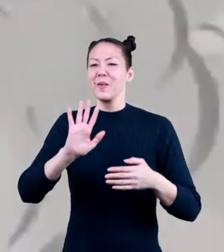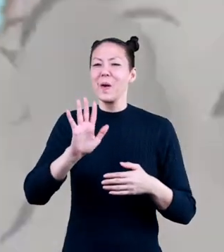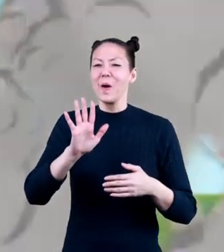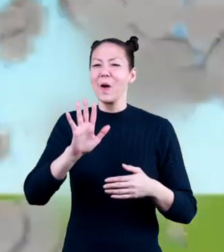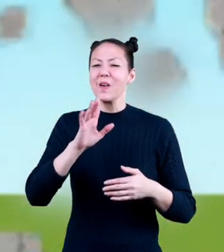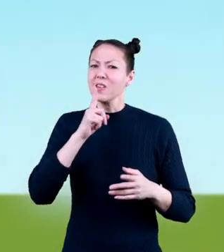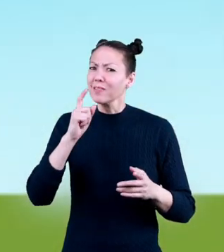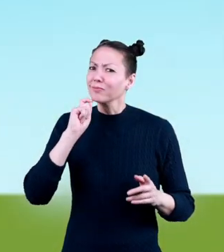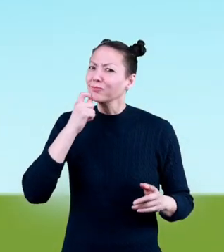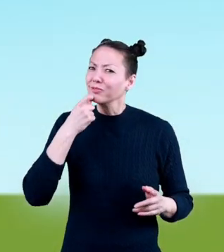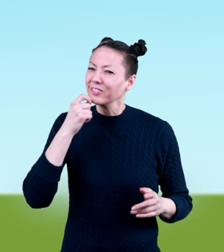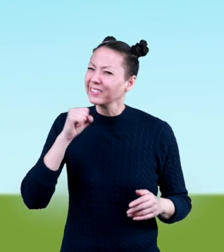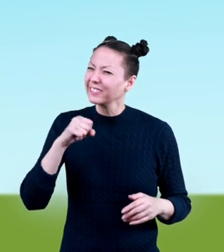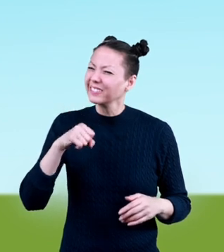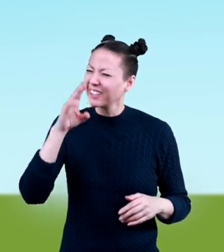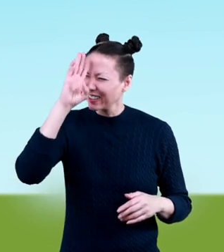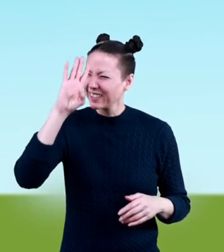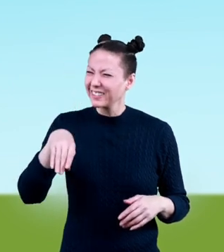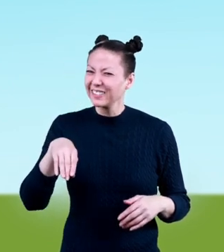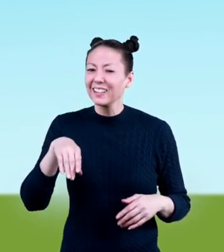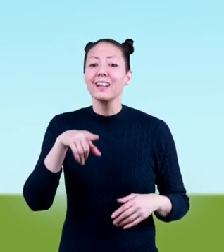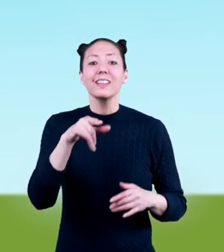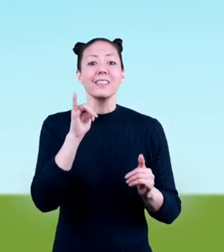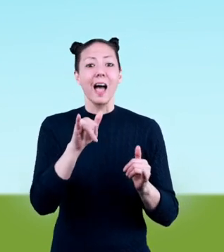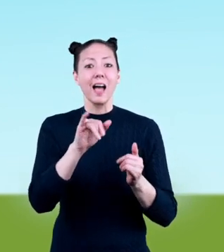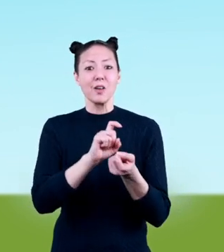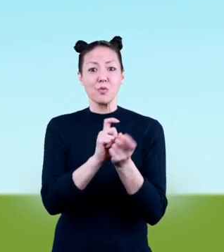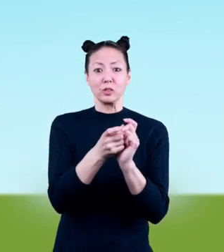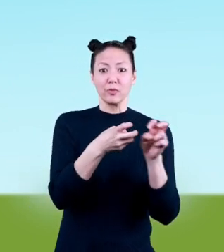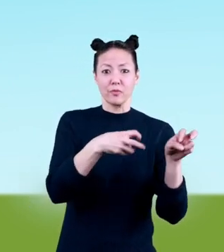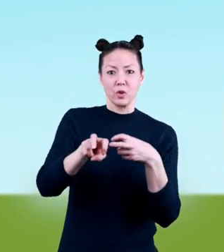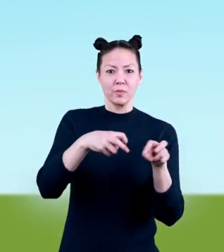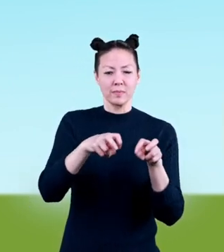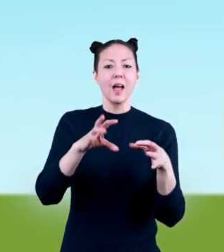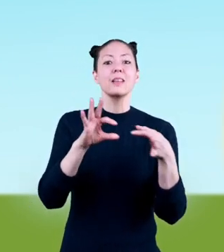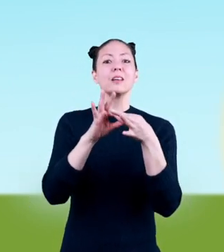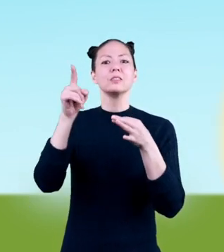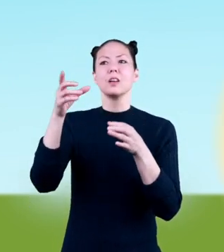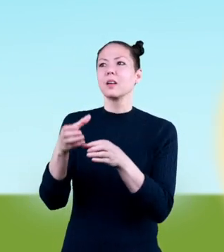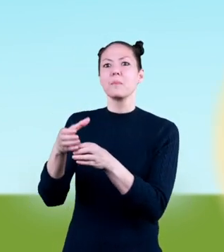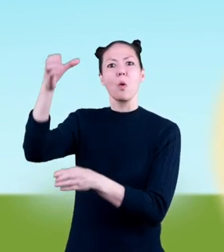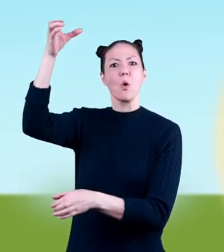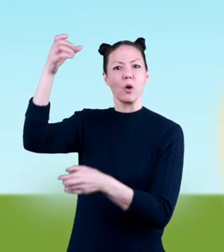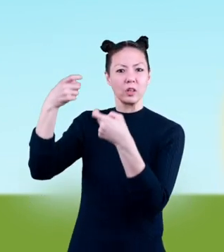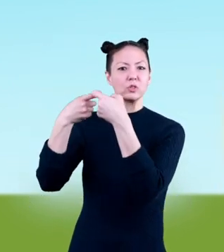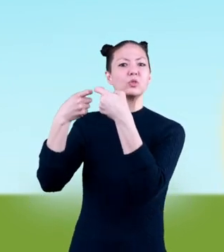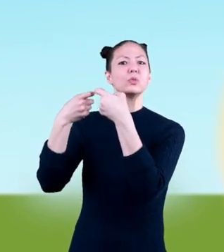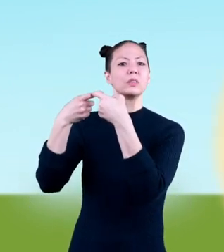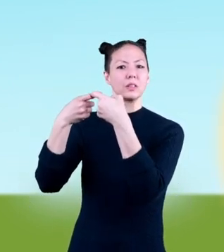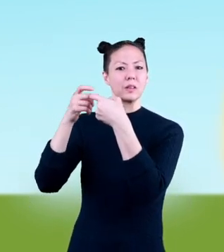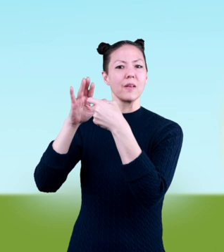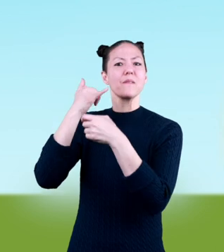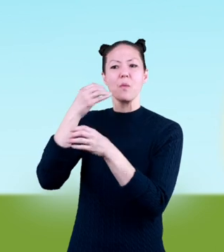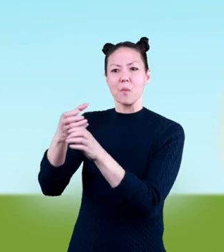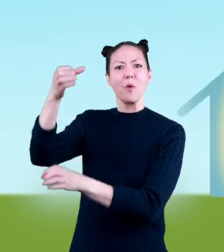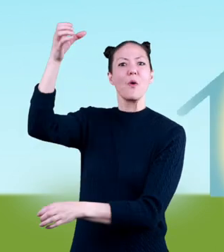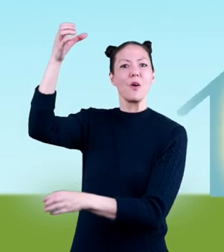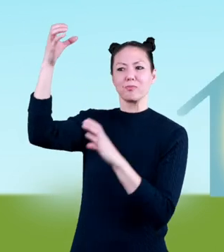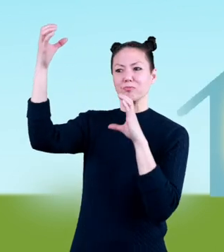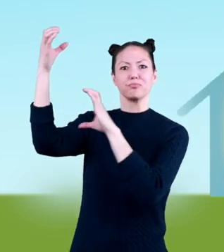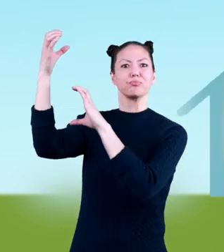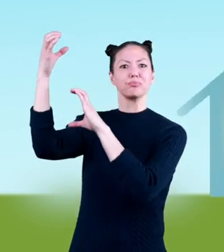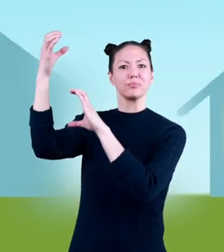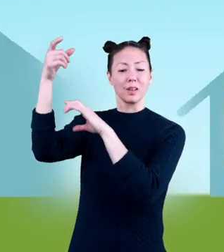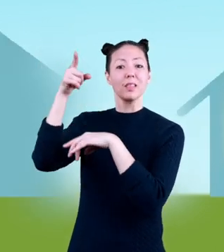really cool, though. Transformers are attached to the utility box or power poles near your home. The